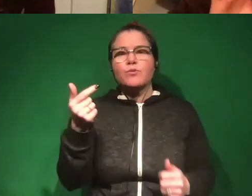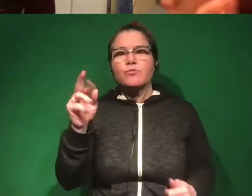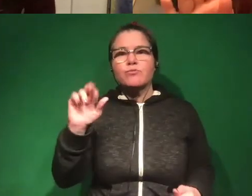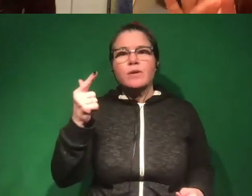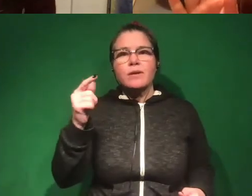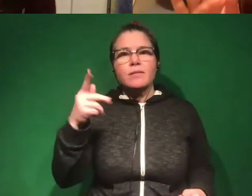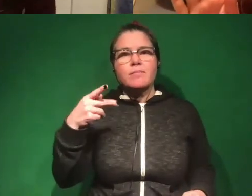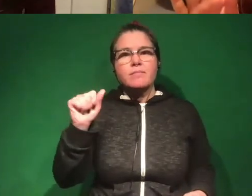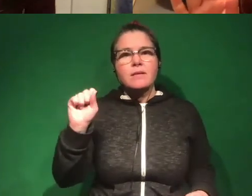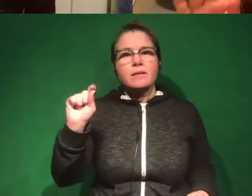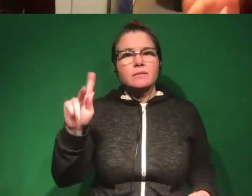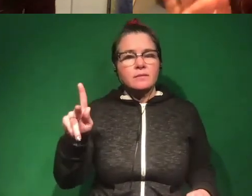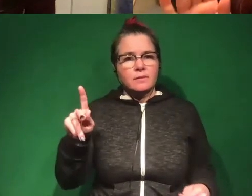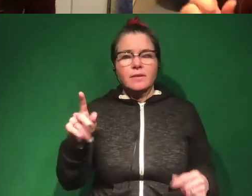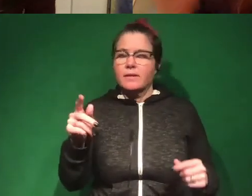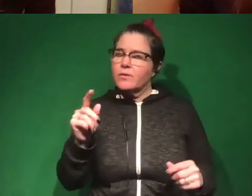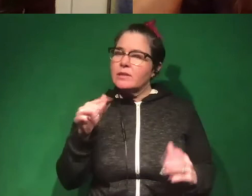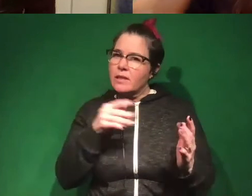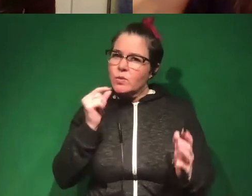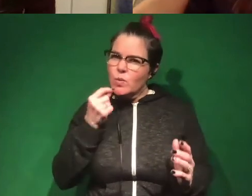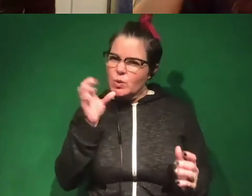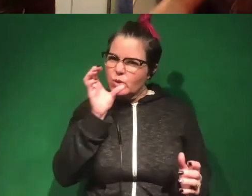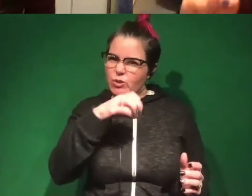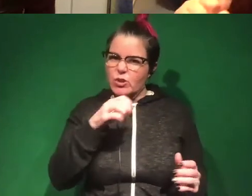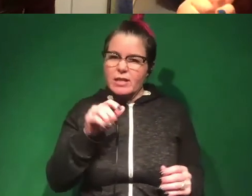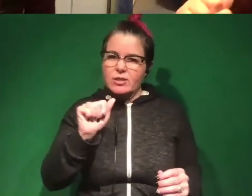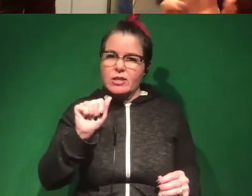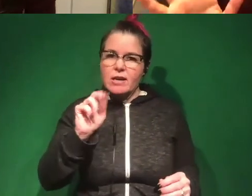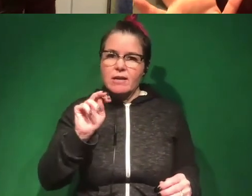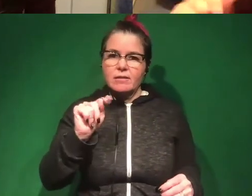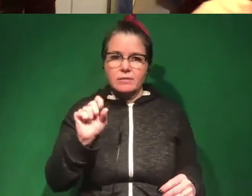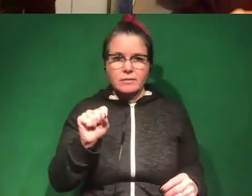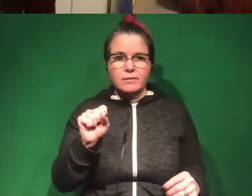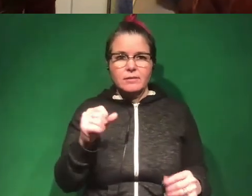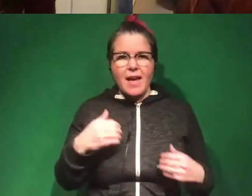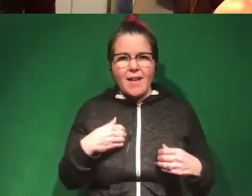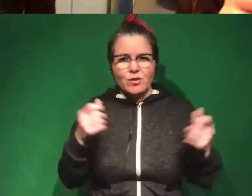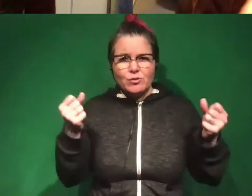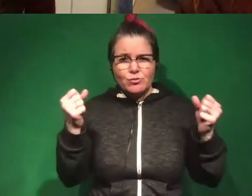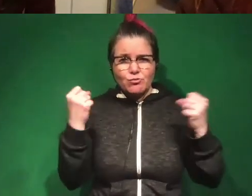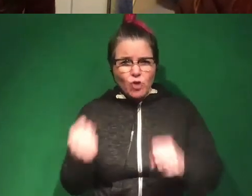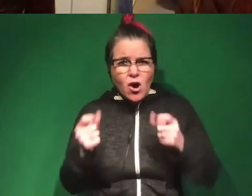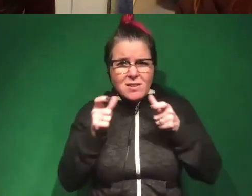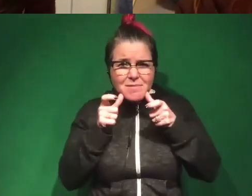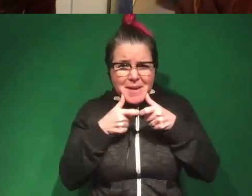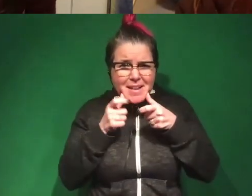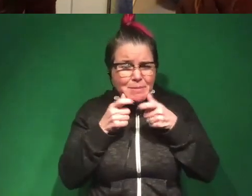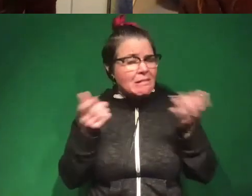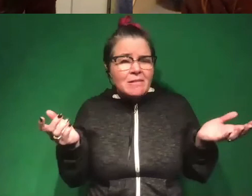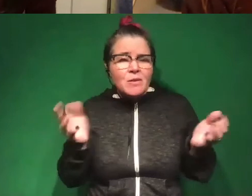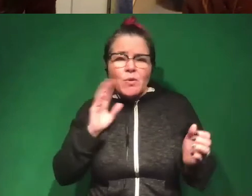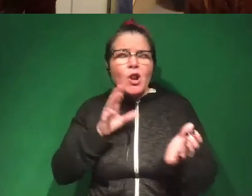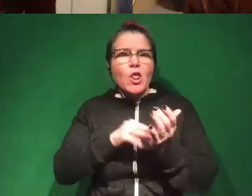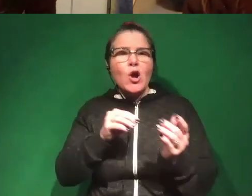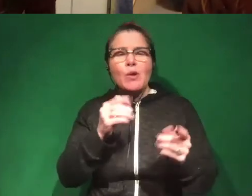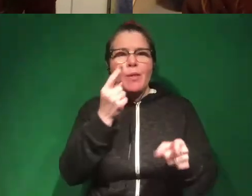very cool ants that are very strange and have very strong mandibles. Um, so we'll be learning about all the proper